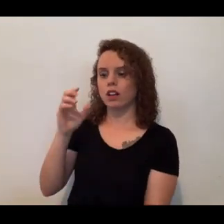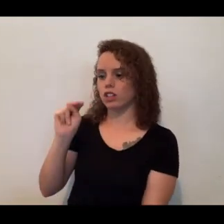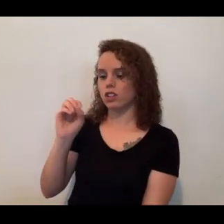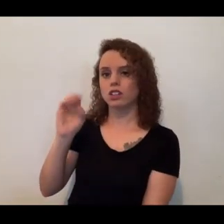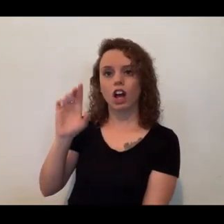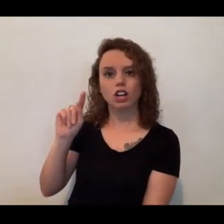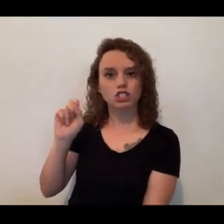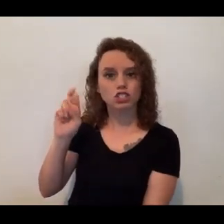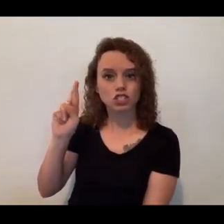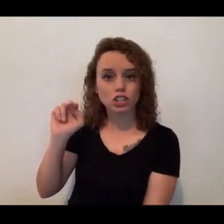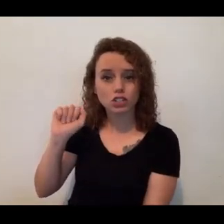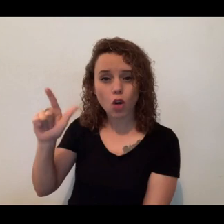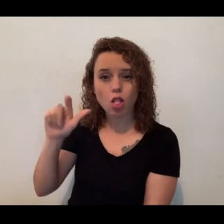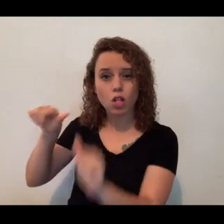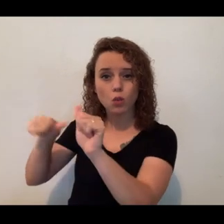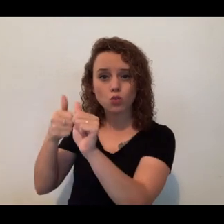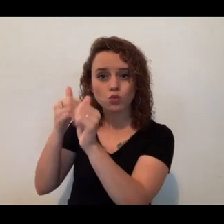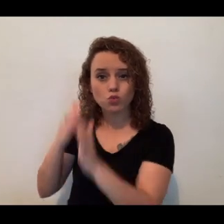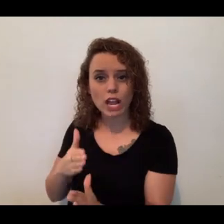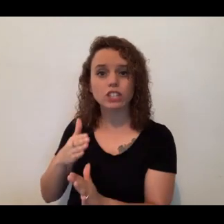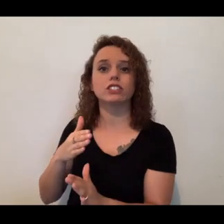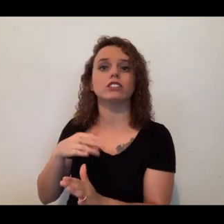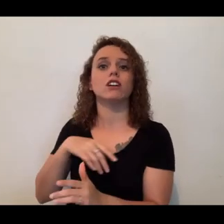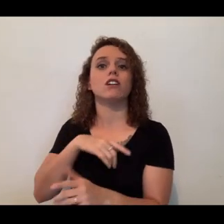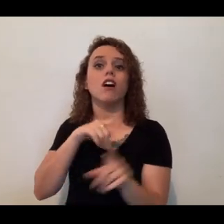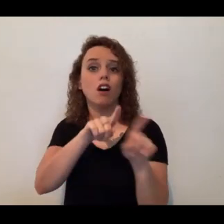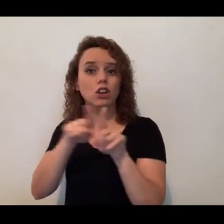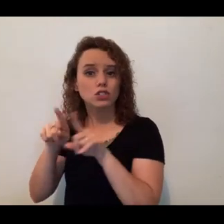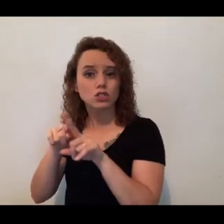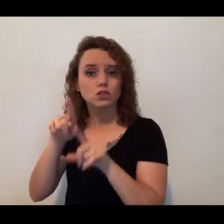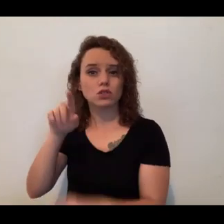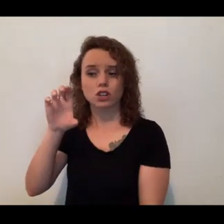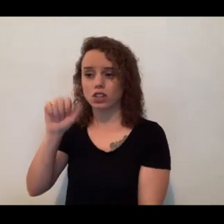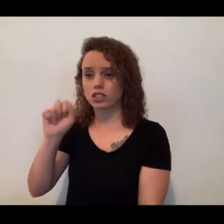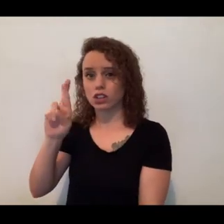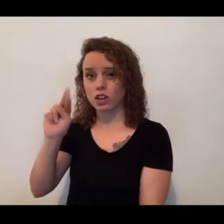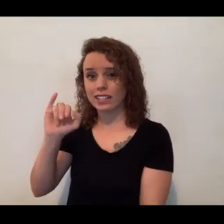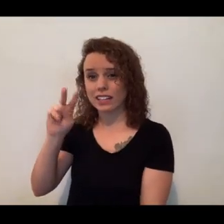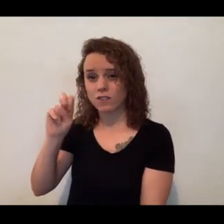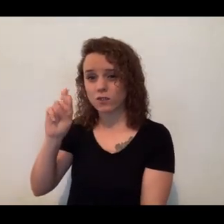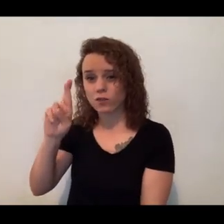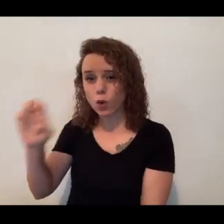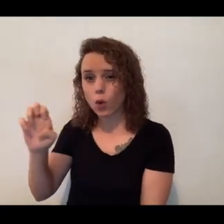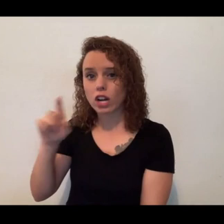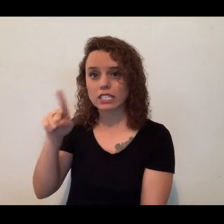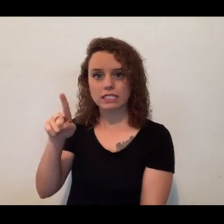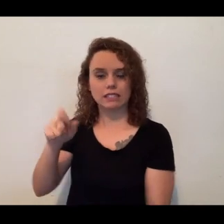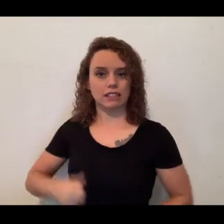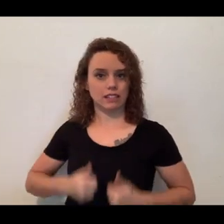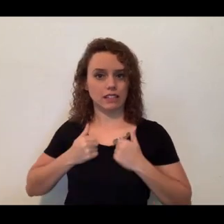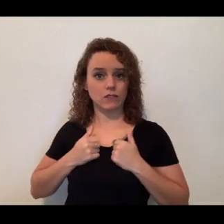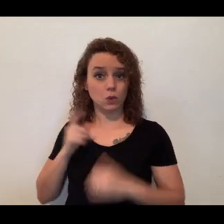a carnivore that is native to the rainforests of Central and South America, predominantly.